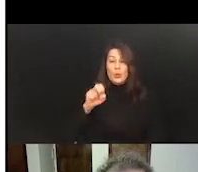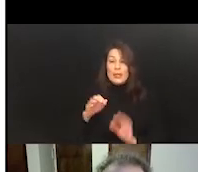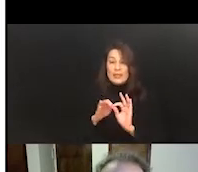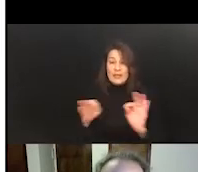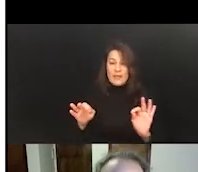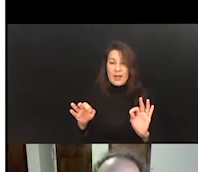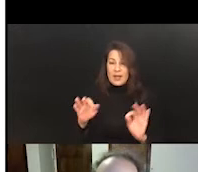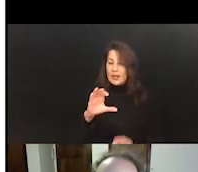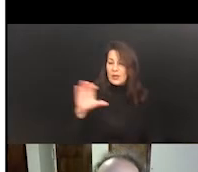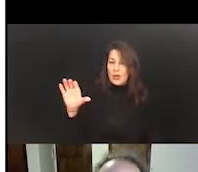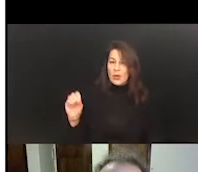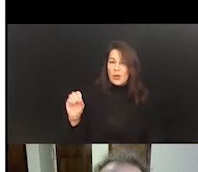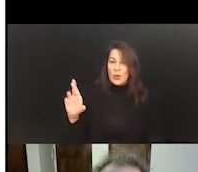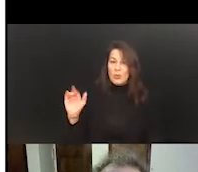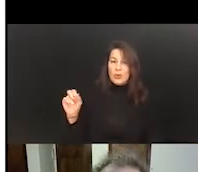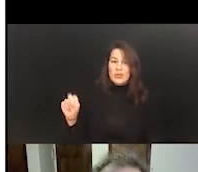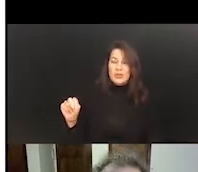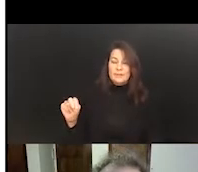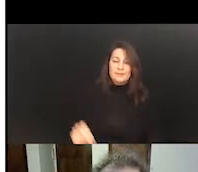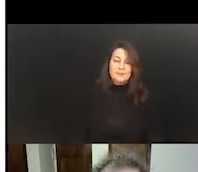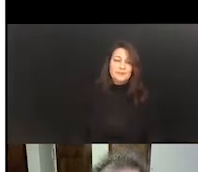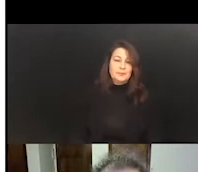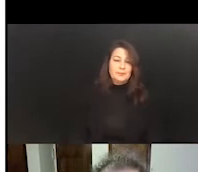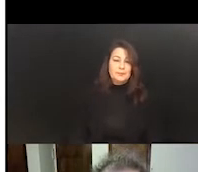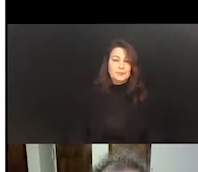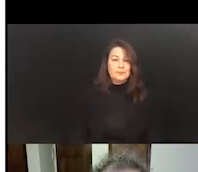corporation? If we can go to the next slide, that would be great.